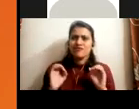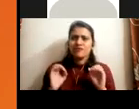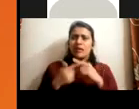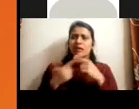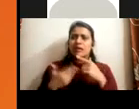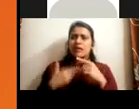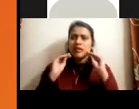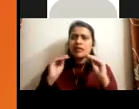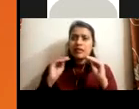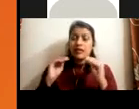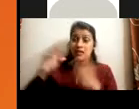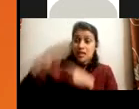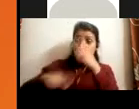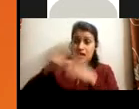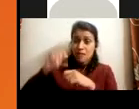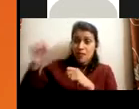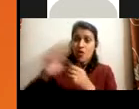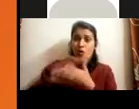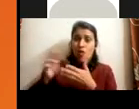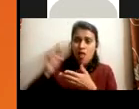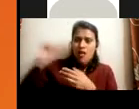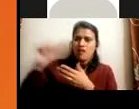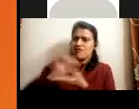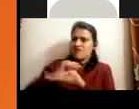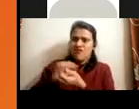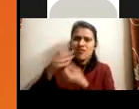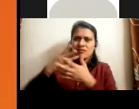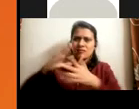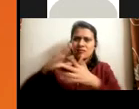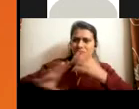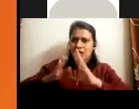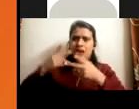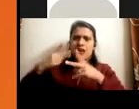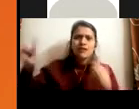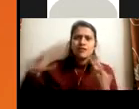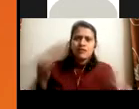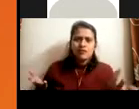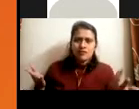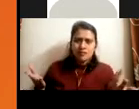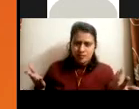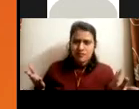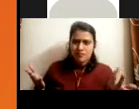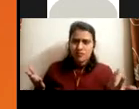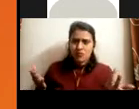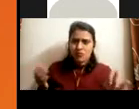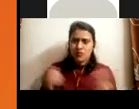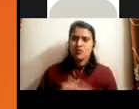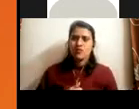to simulate, it may not be what industry grade in a company grade or hospital, hospital sector,